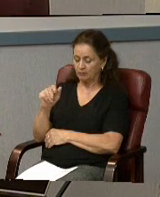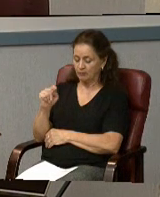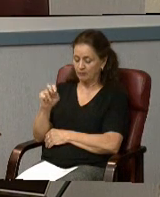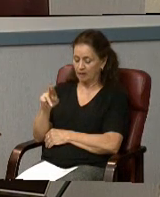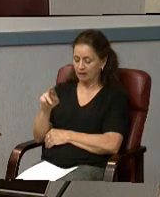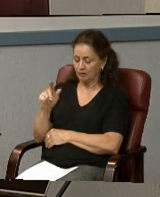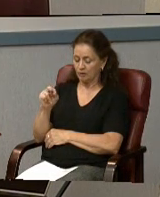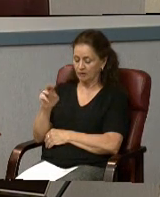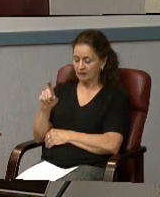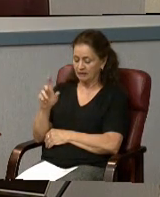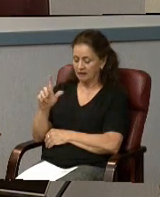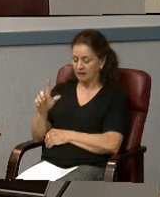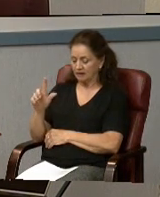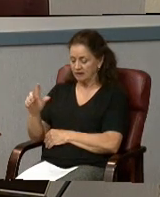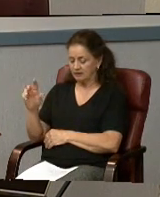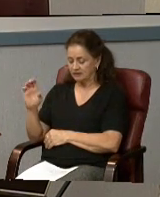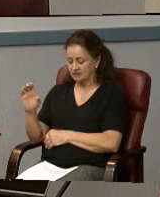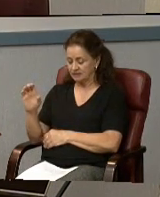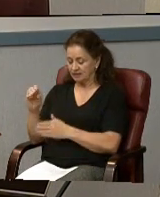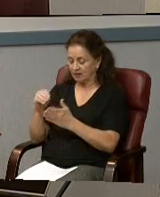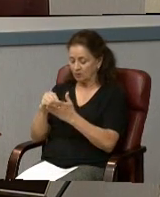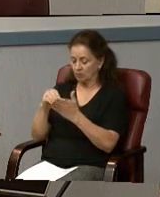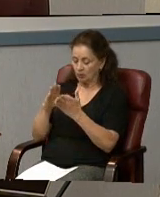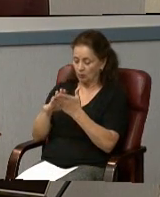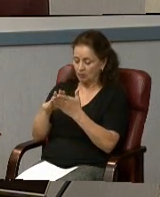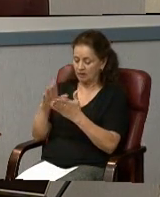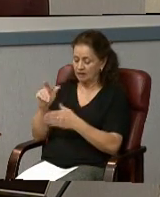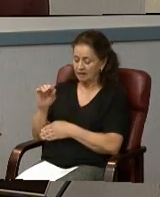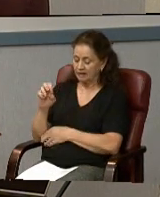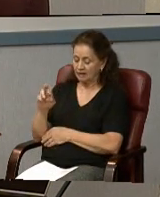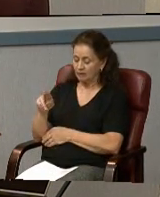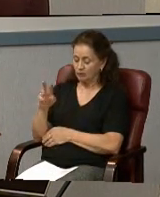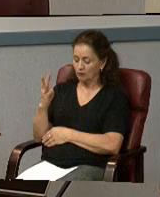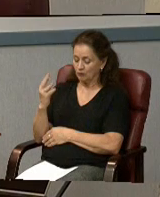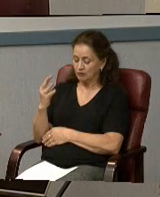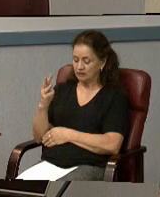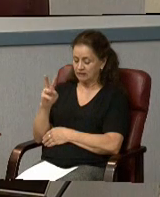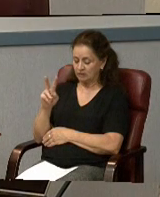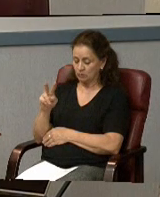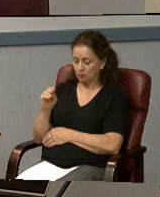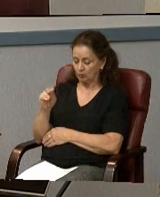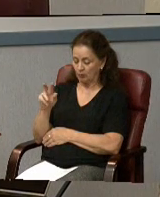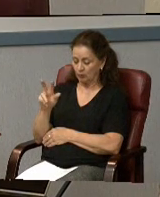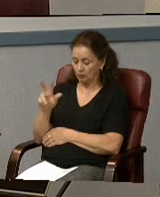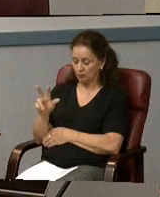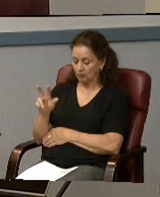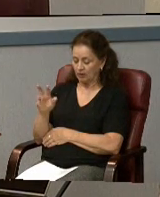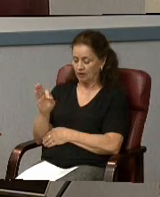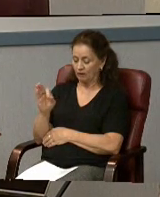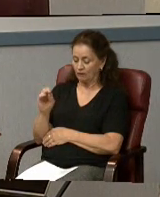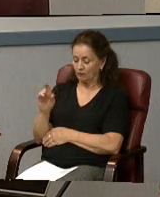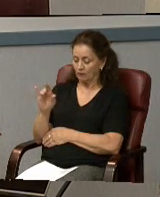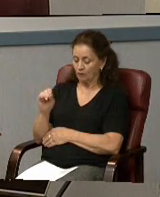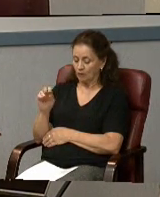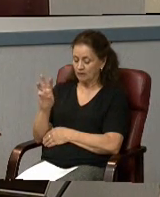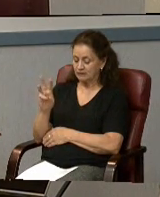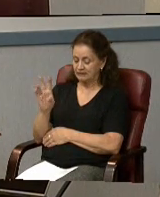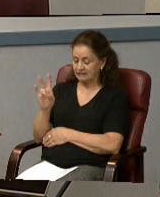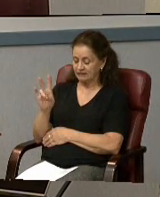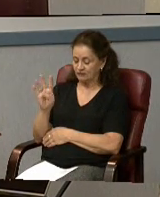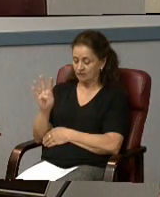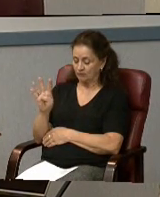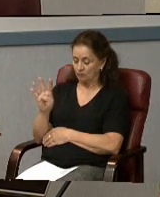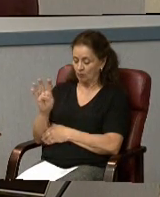of Prince George's County, Maryland at Lieber 14203, folio 674, containing approximately